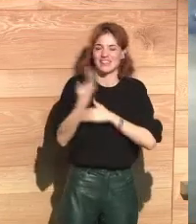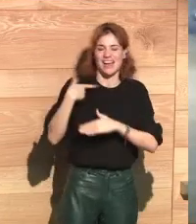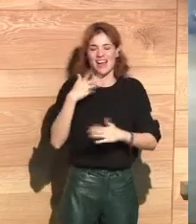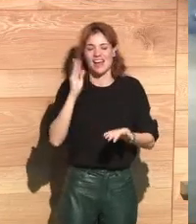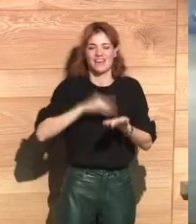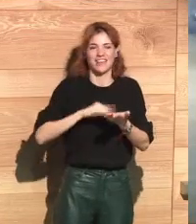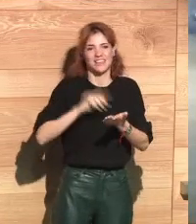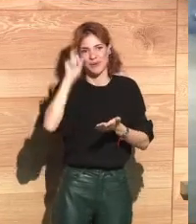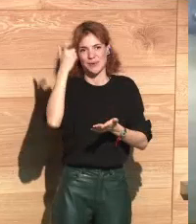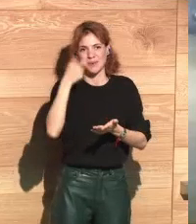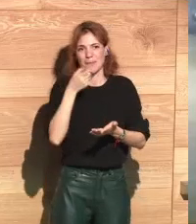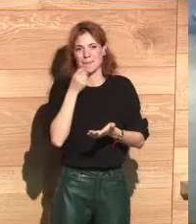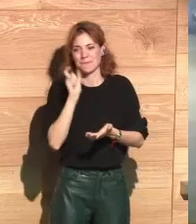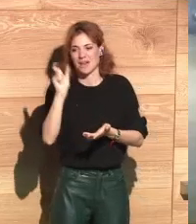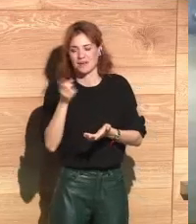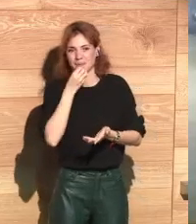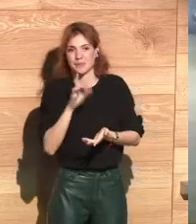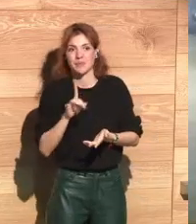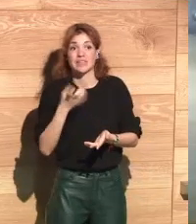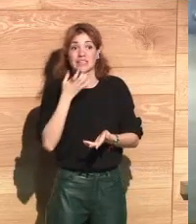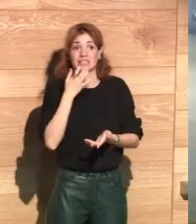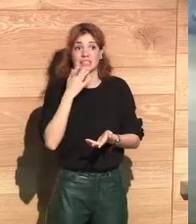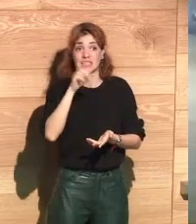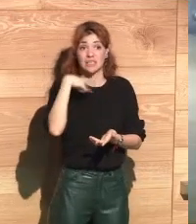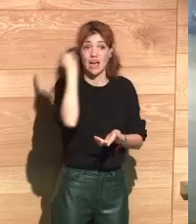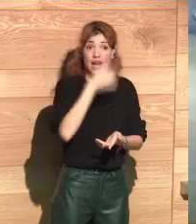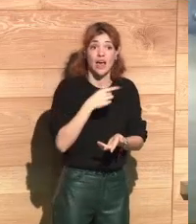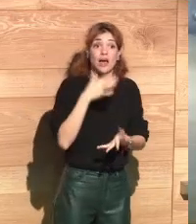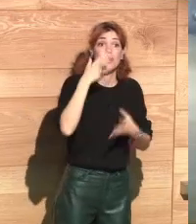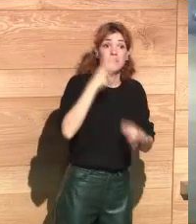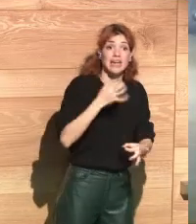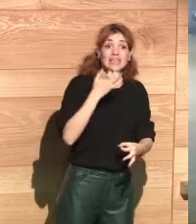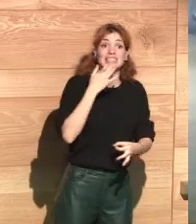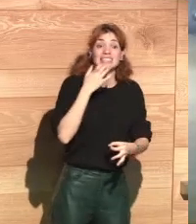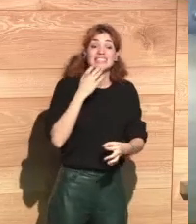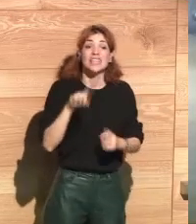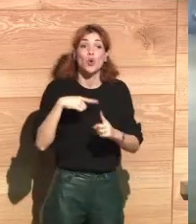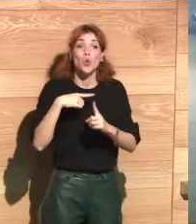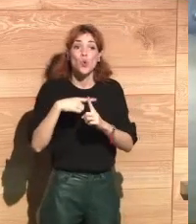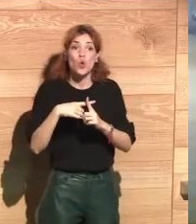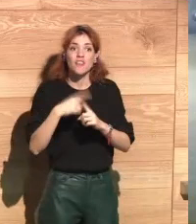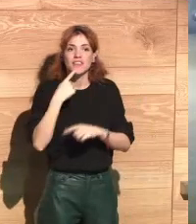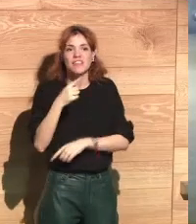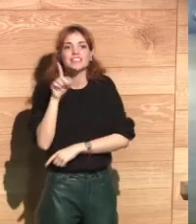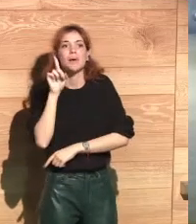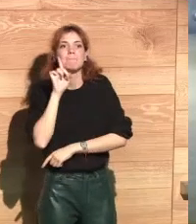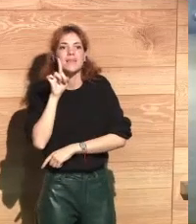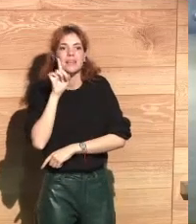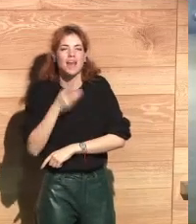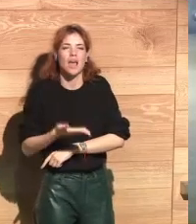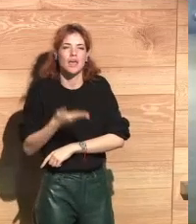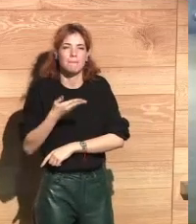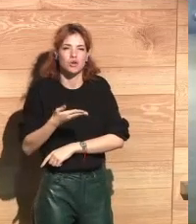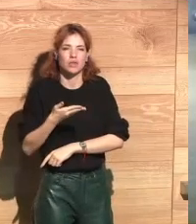So if you, if you get head, you would say truth, you would tell me the truth. And if